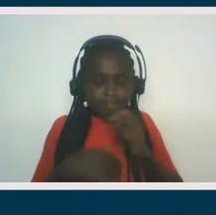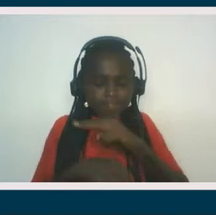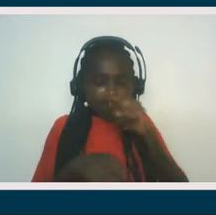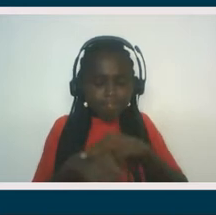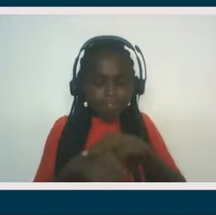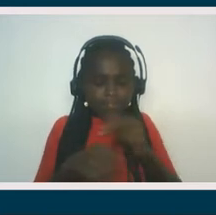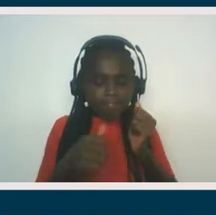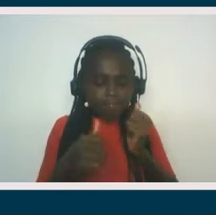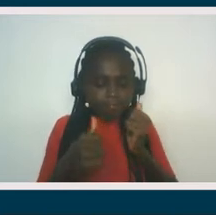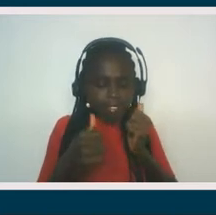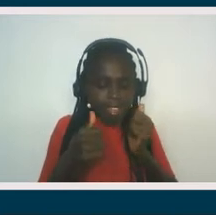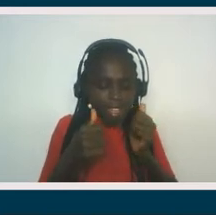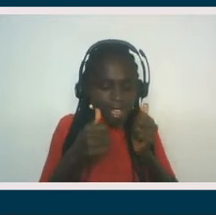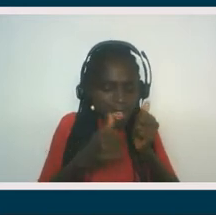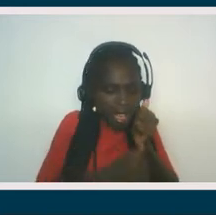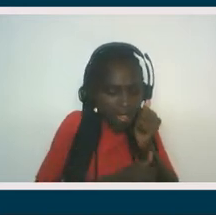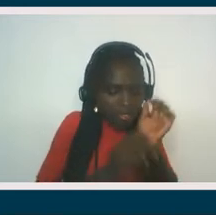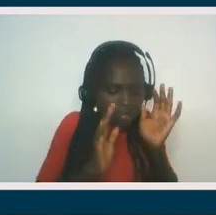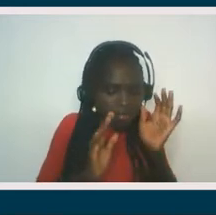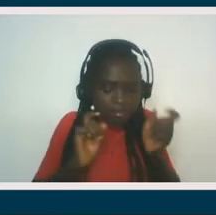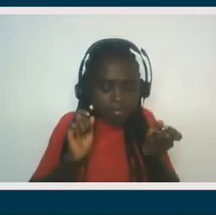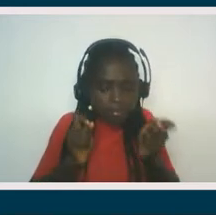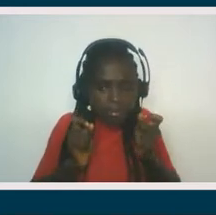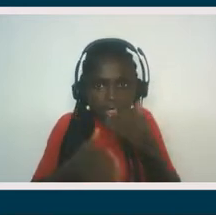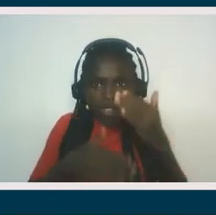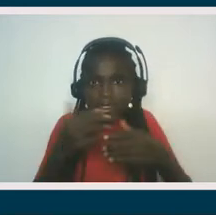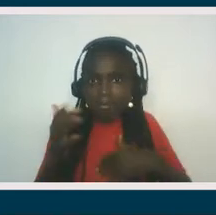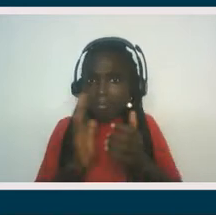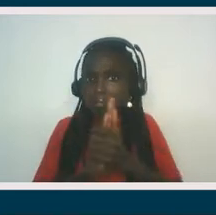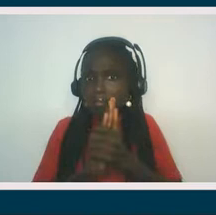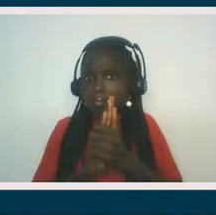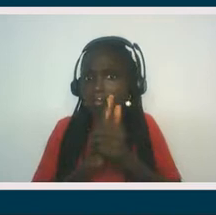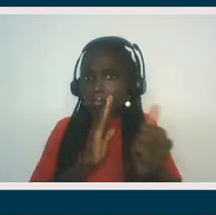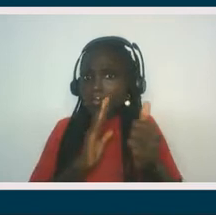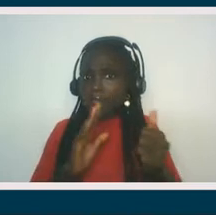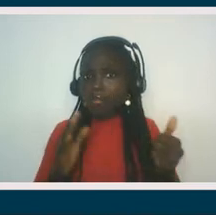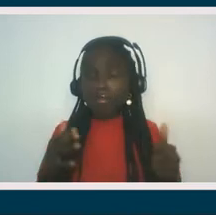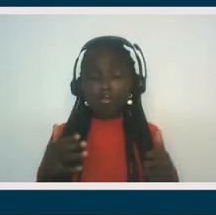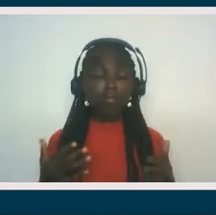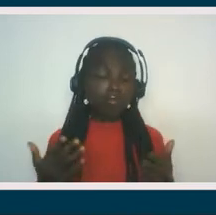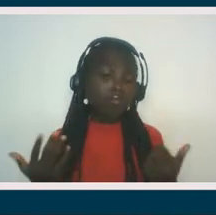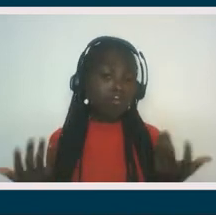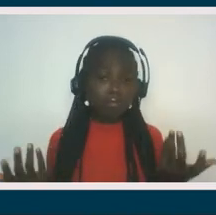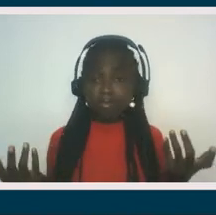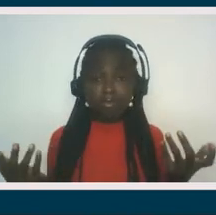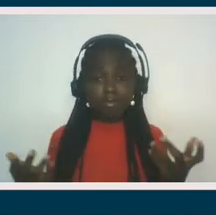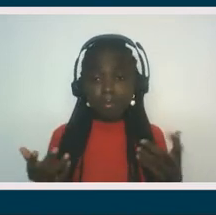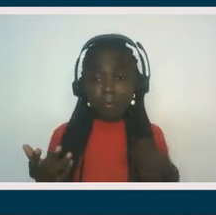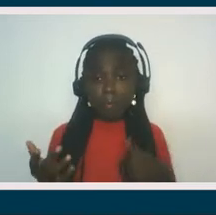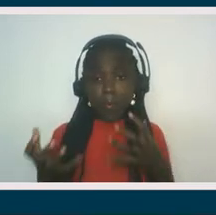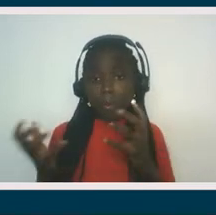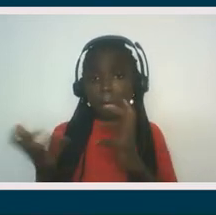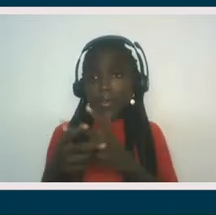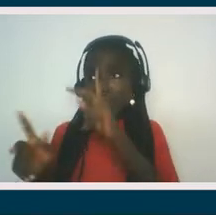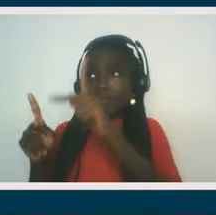time, it was because of this military culture thing that, you know, we're, going to move in a few years. So you have to be agreeable. You have to be liked in the new